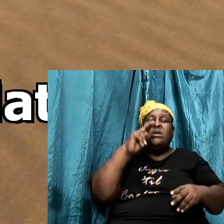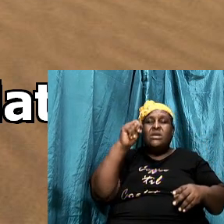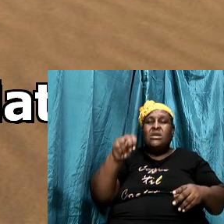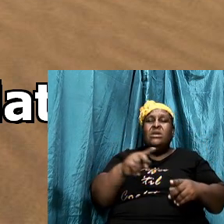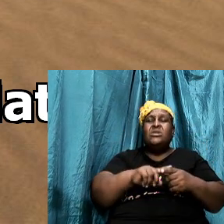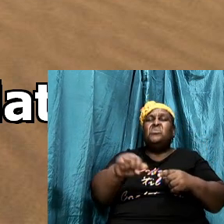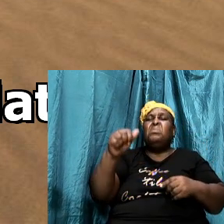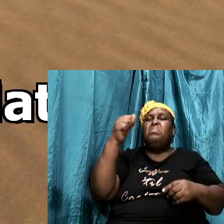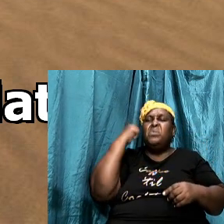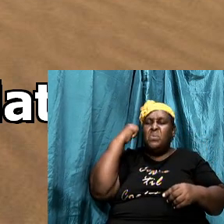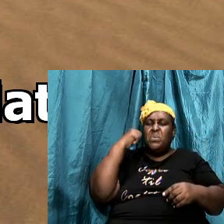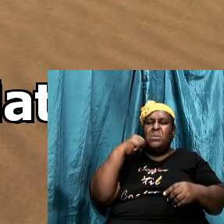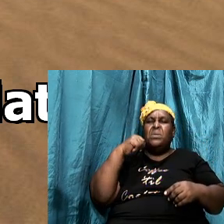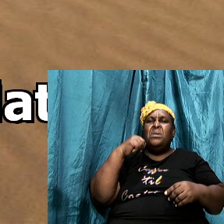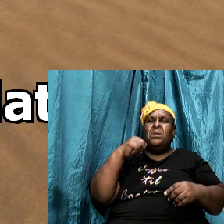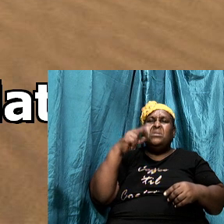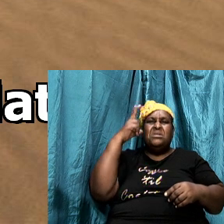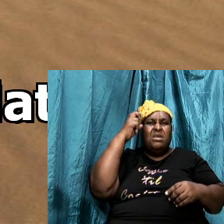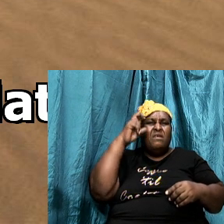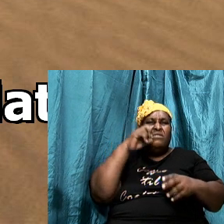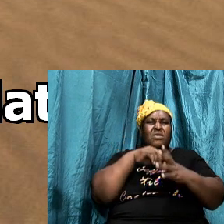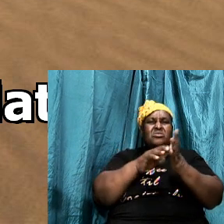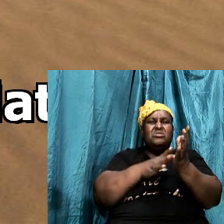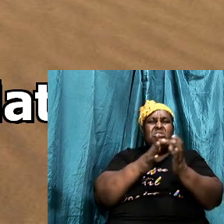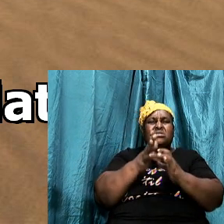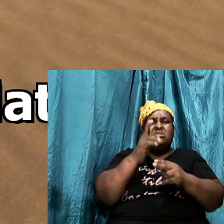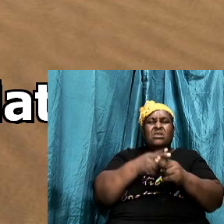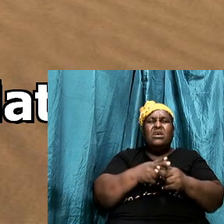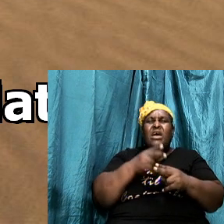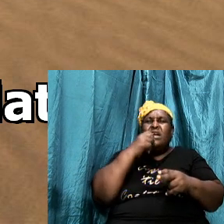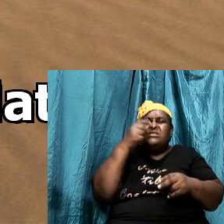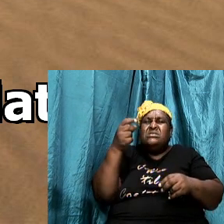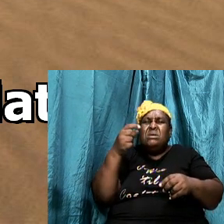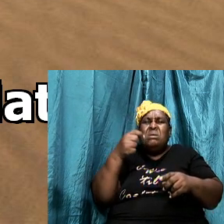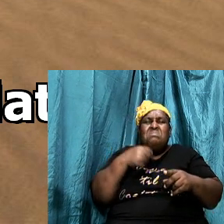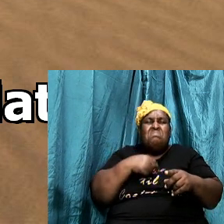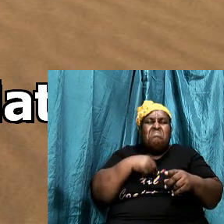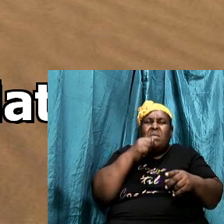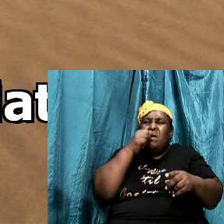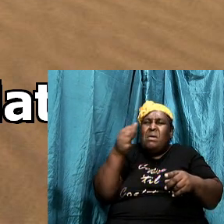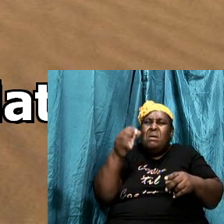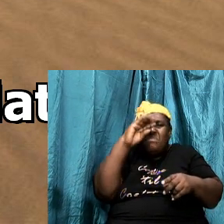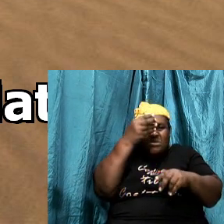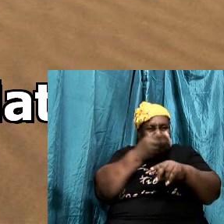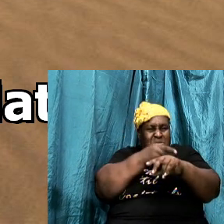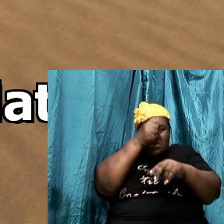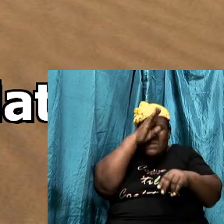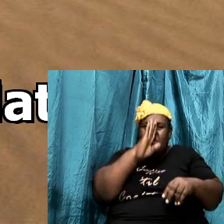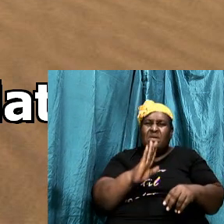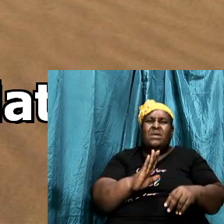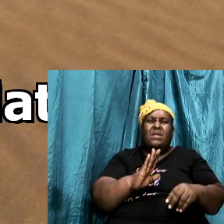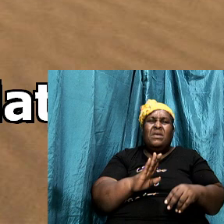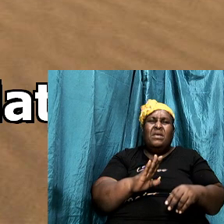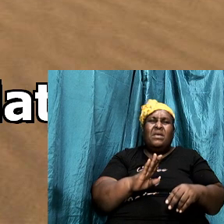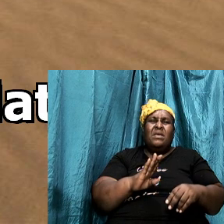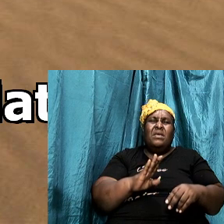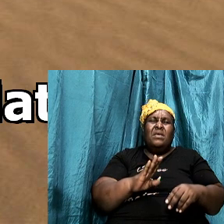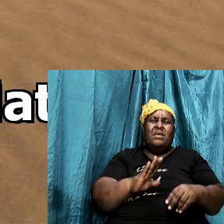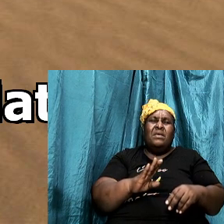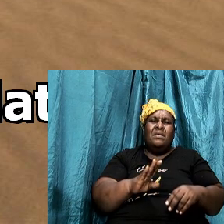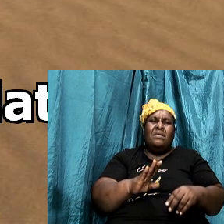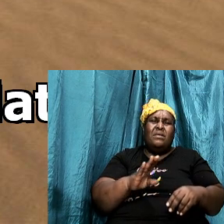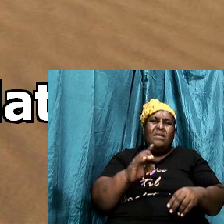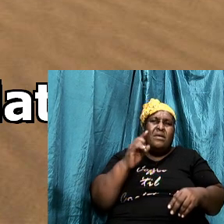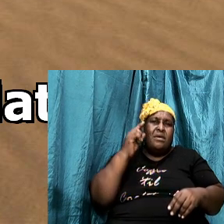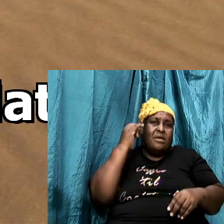Christ and say I am a son of God if you just let me tell you something if you you